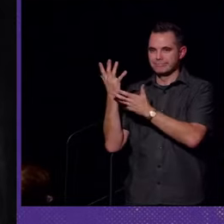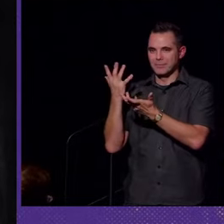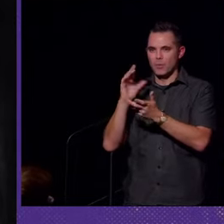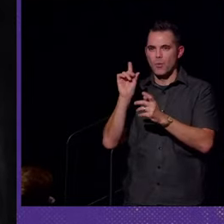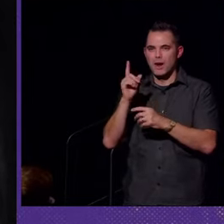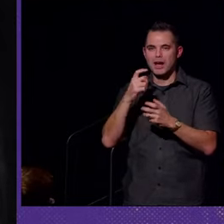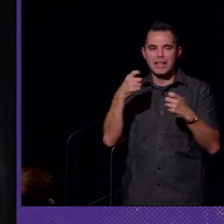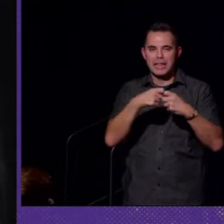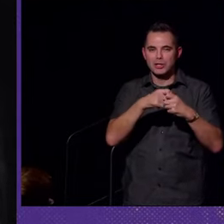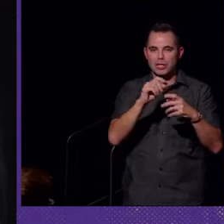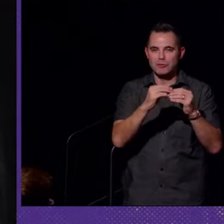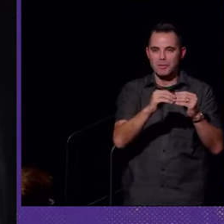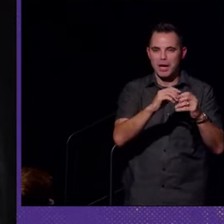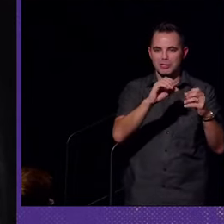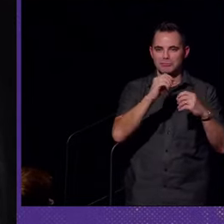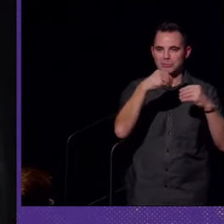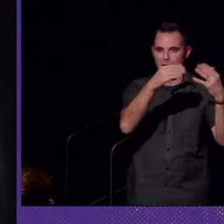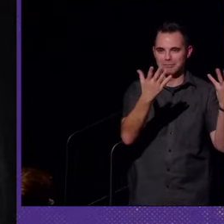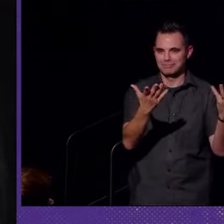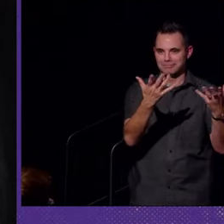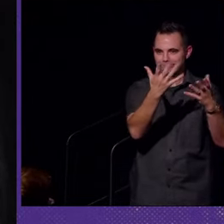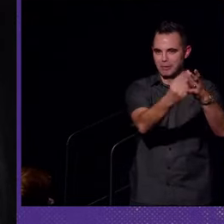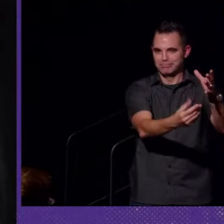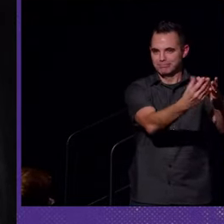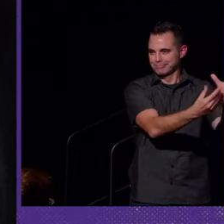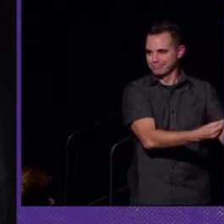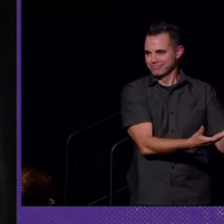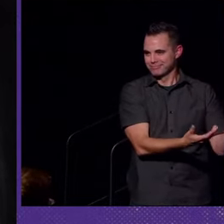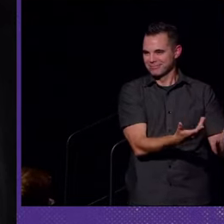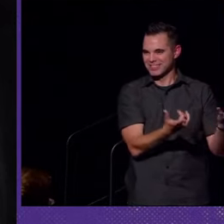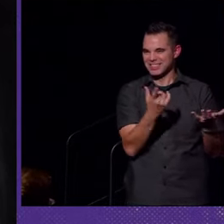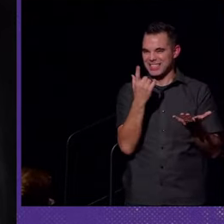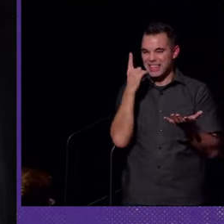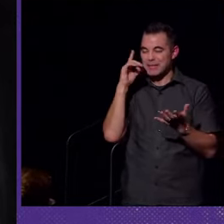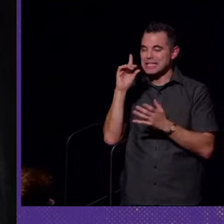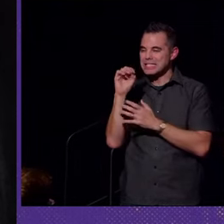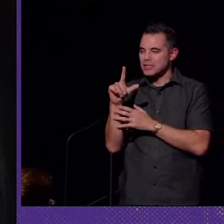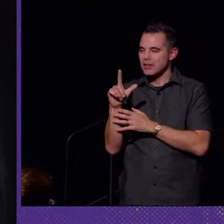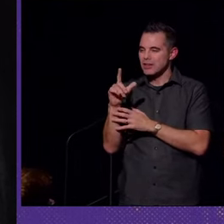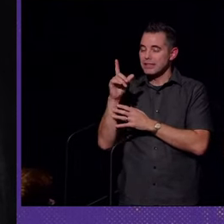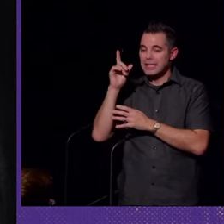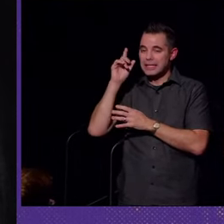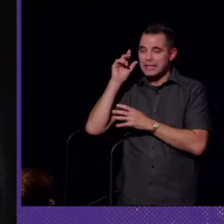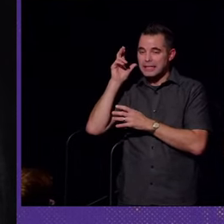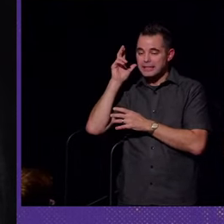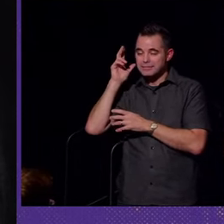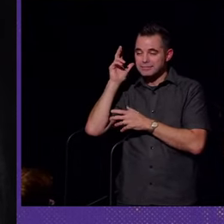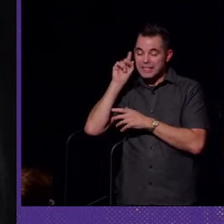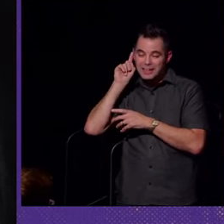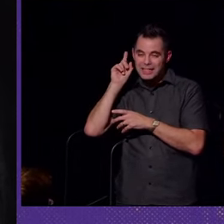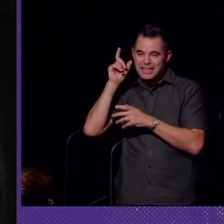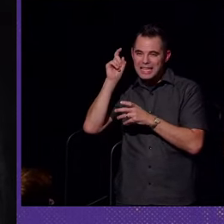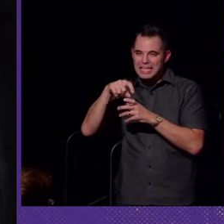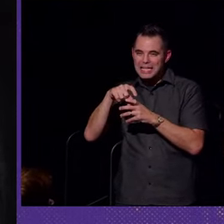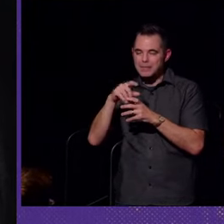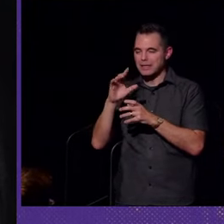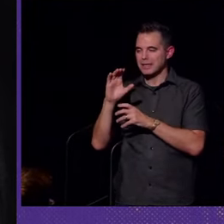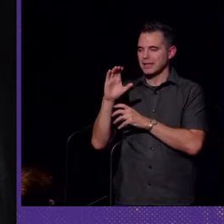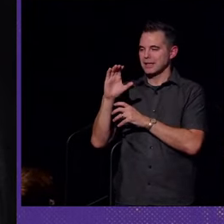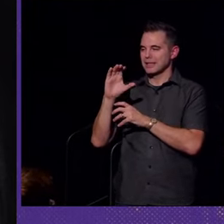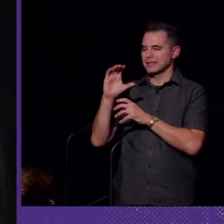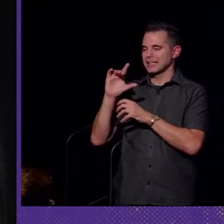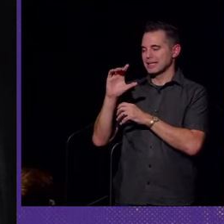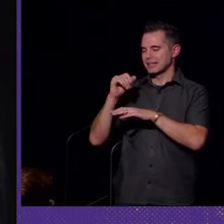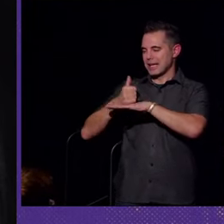electronic repair shops? They're gone. So, the thing with digital hearing aids is they need to be calibrated.